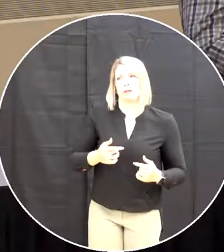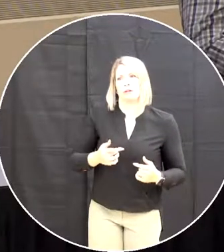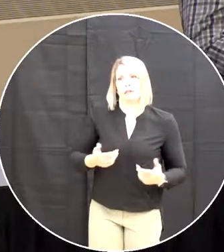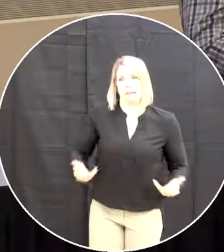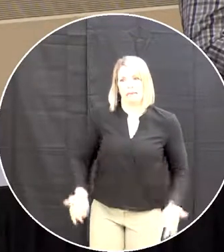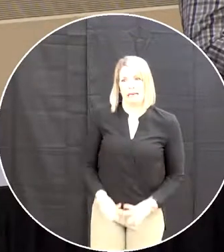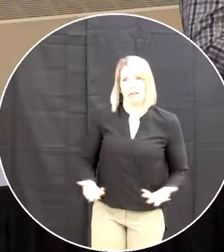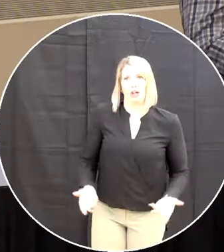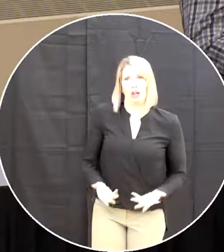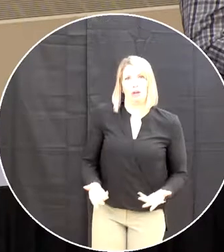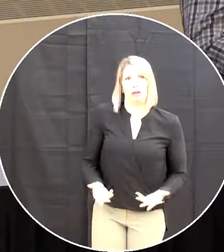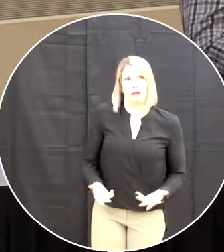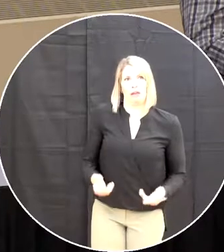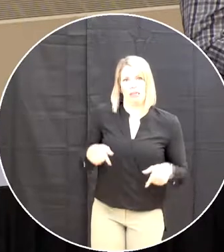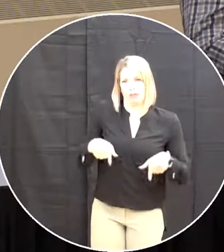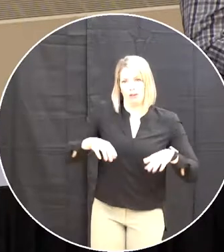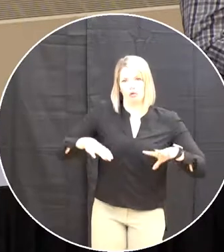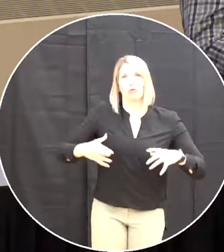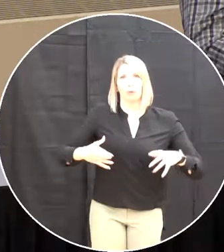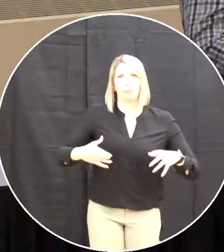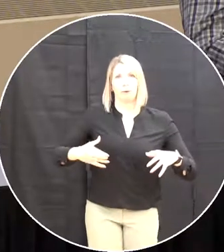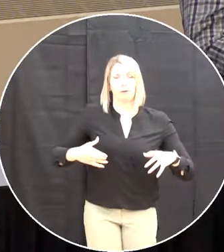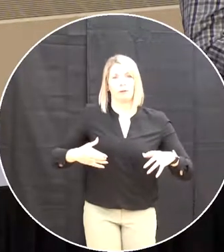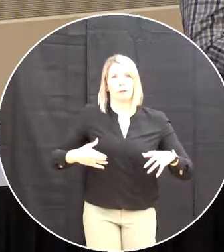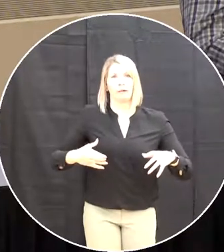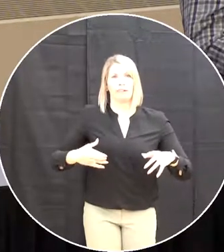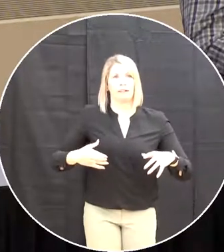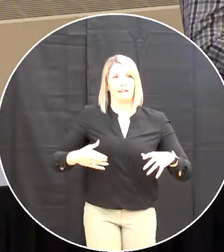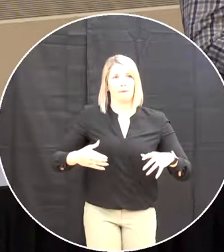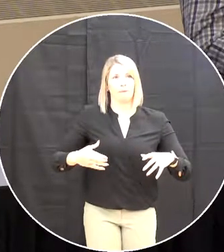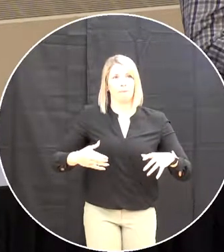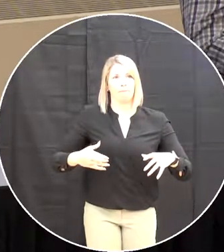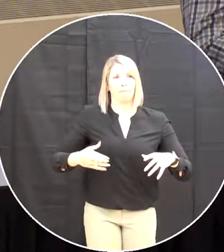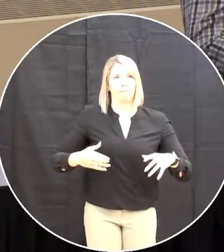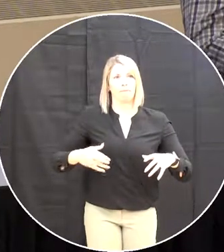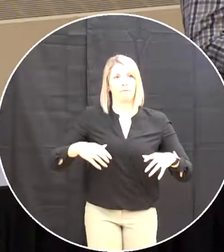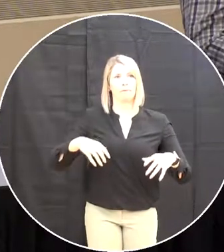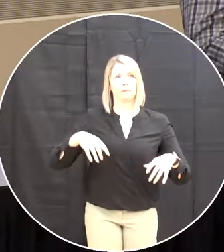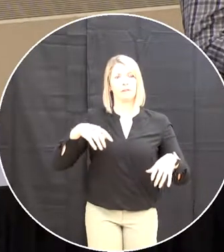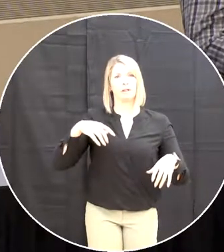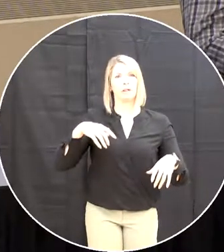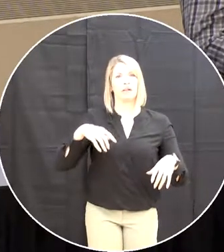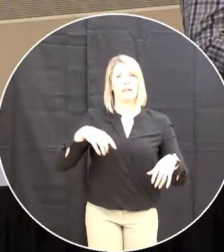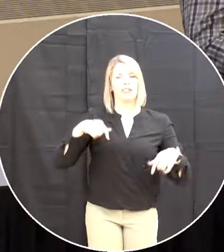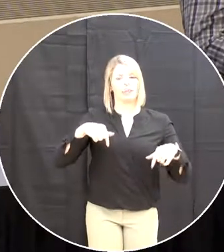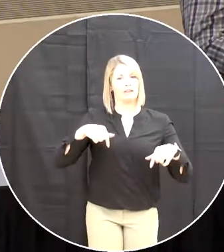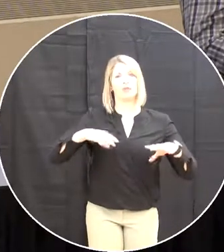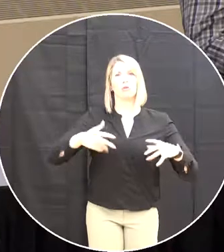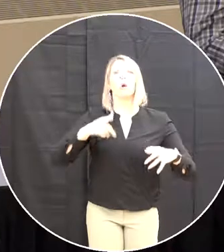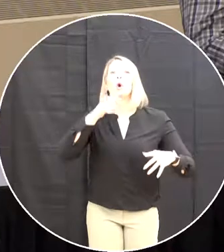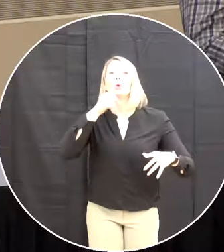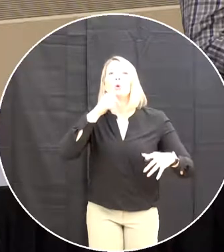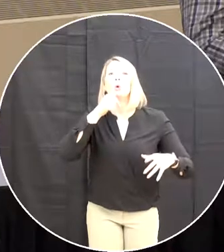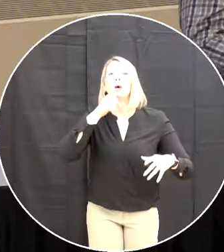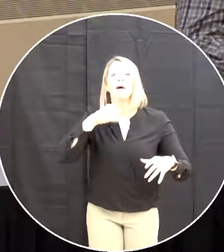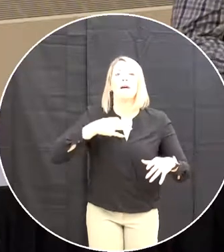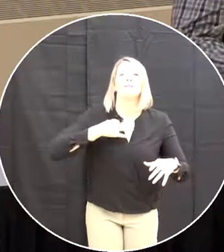this is a group that's the way we do this is designed for people that have left the workforce voluntarily or